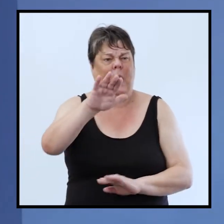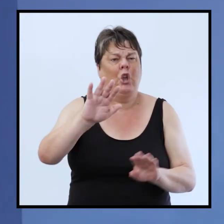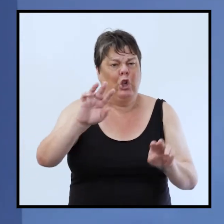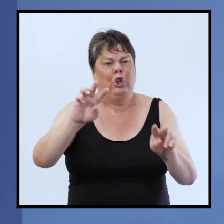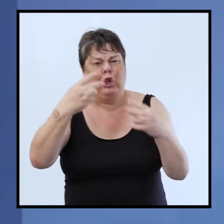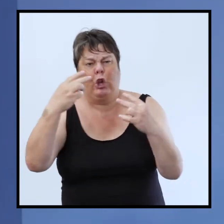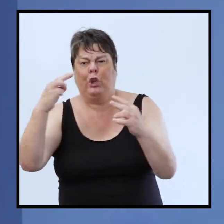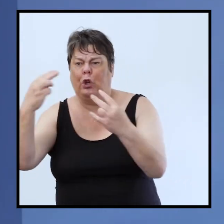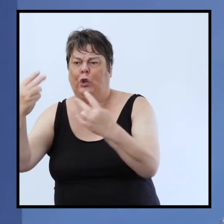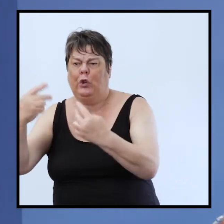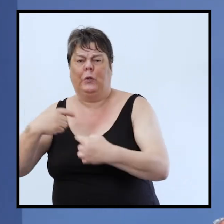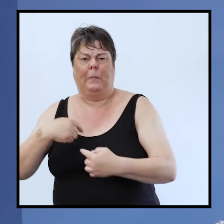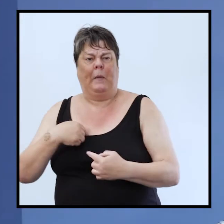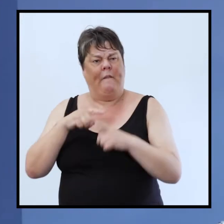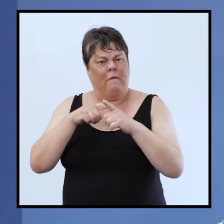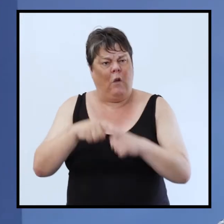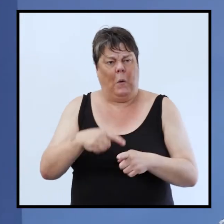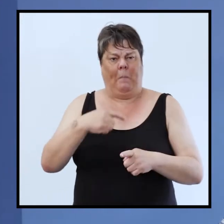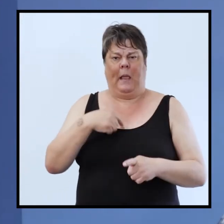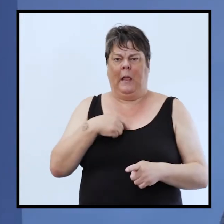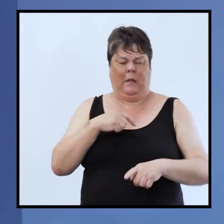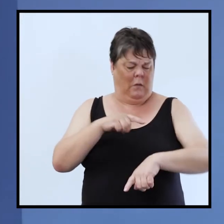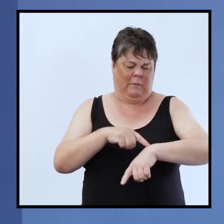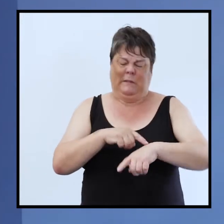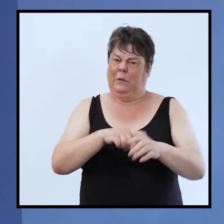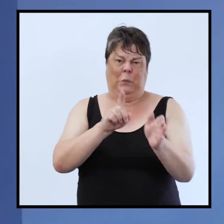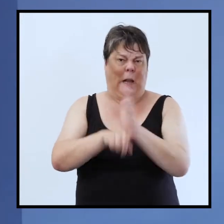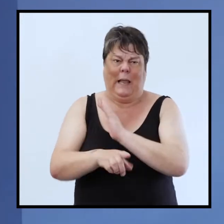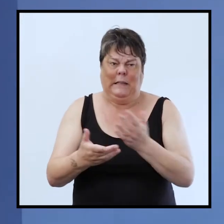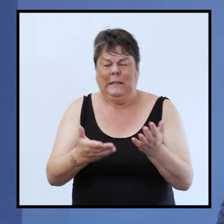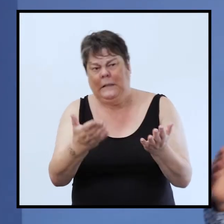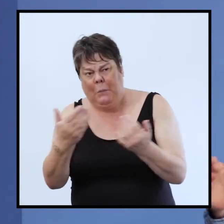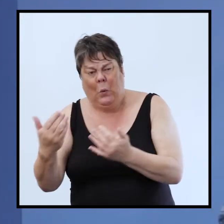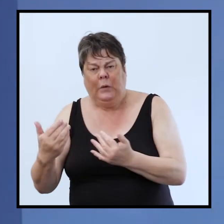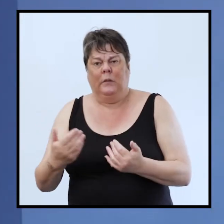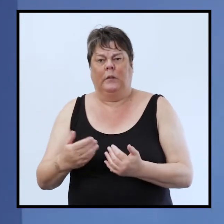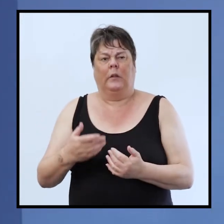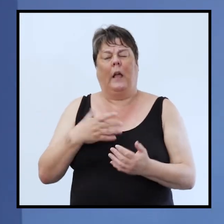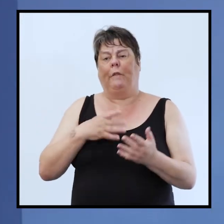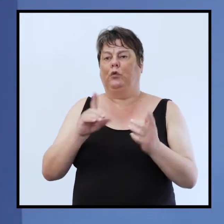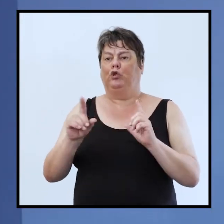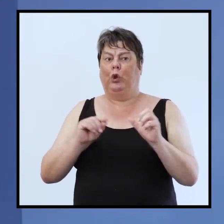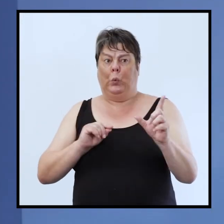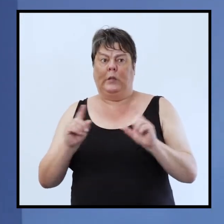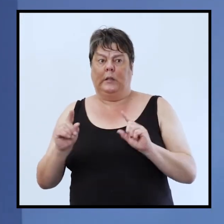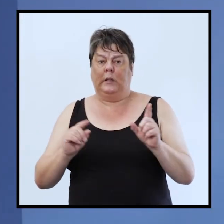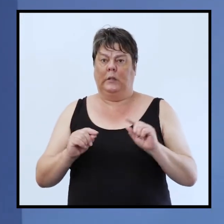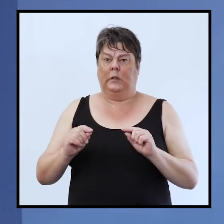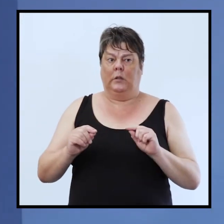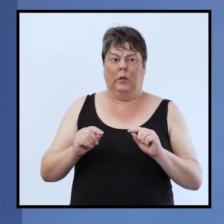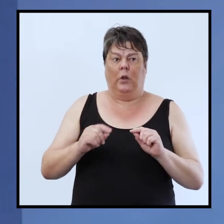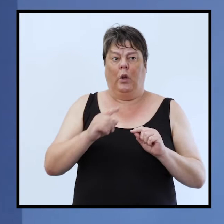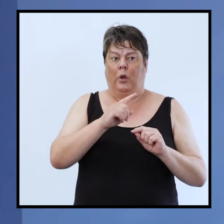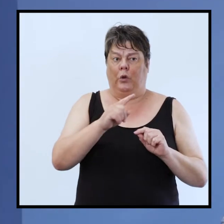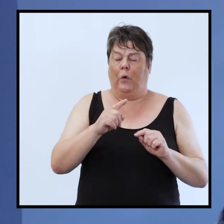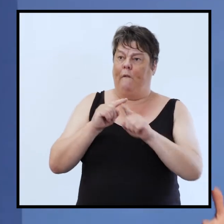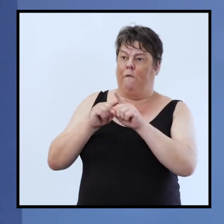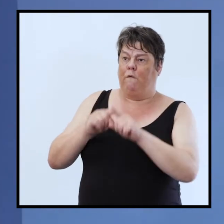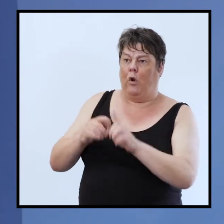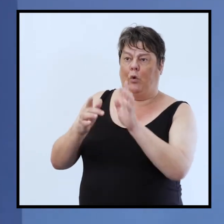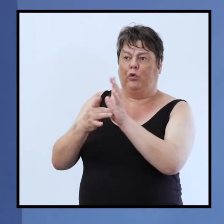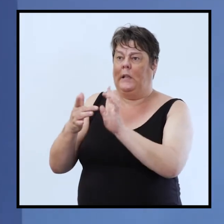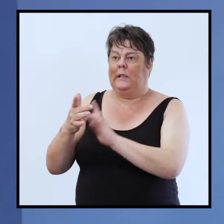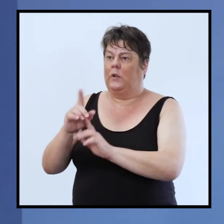before it's too late he's he's making it clear there's a choice to be made you take your you know there are